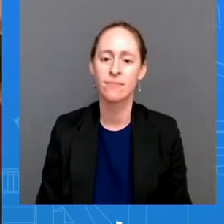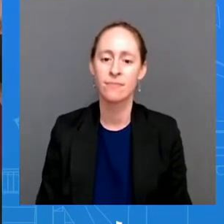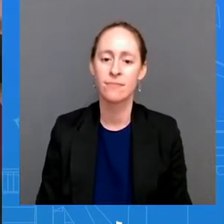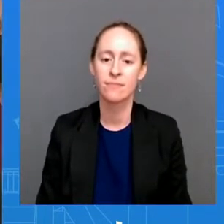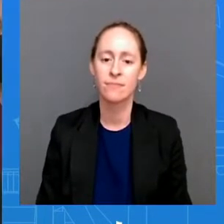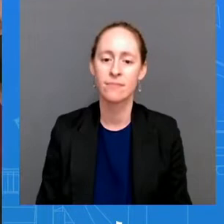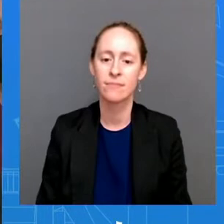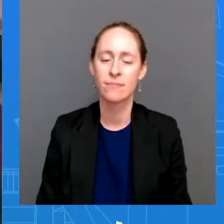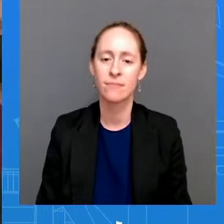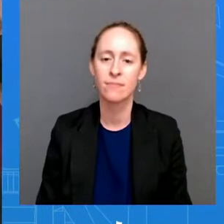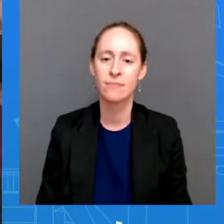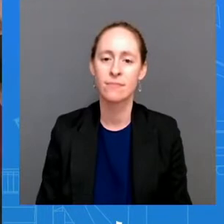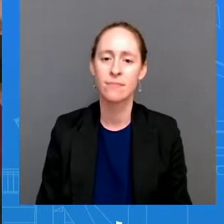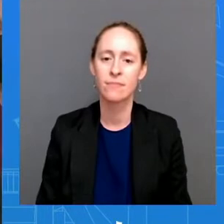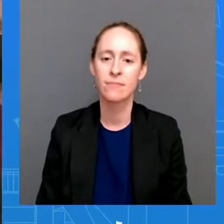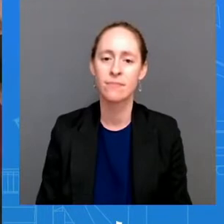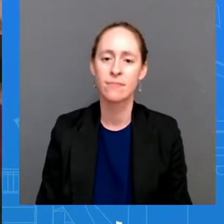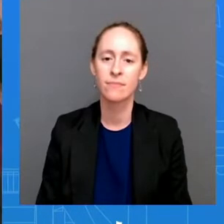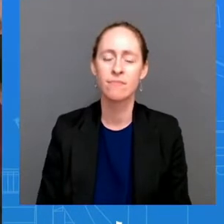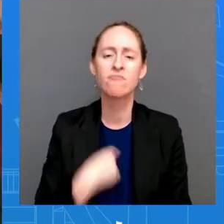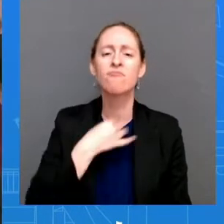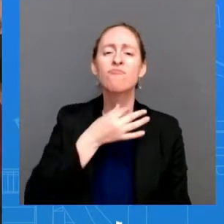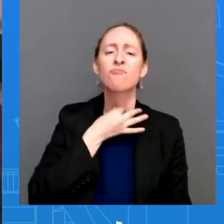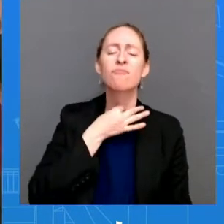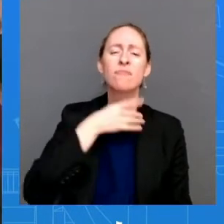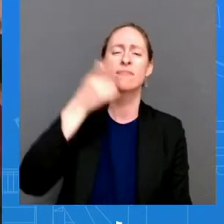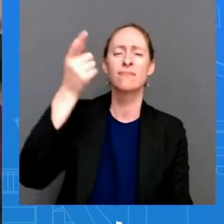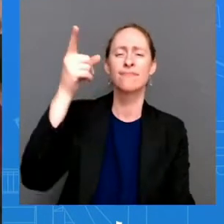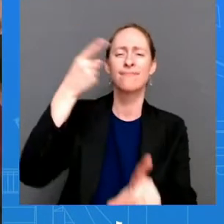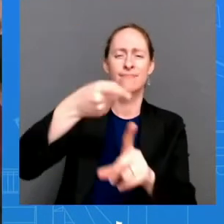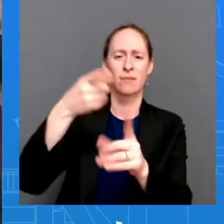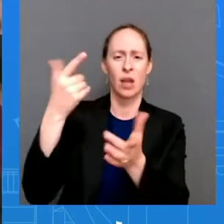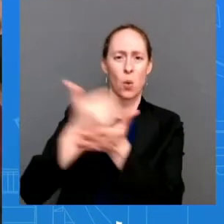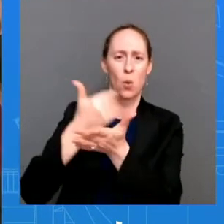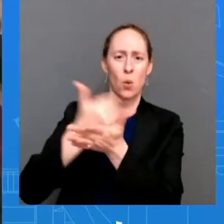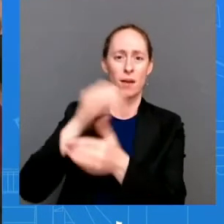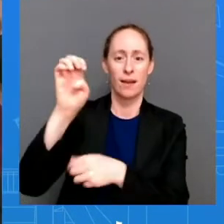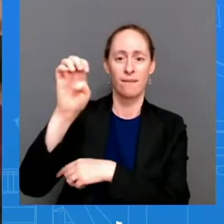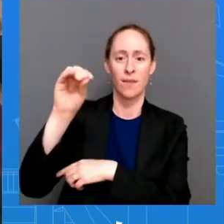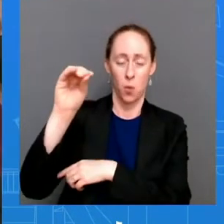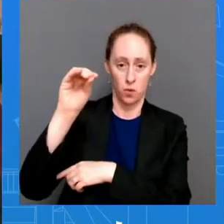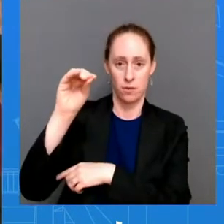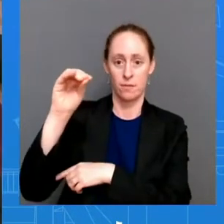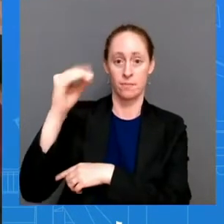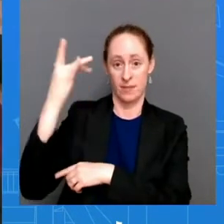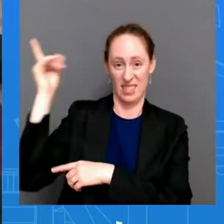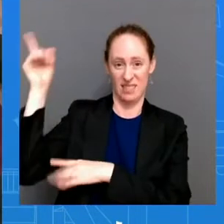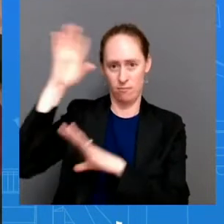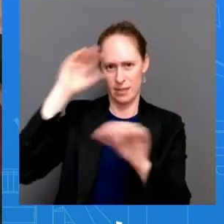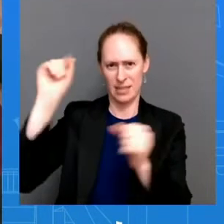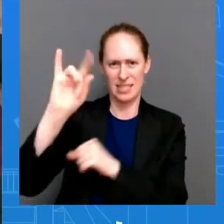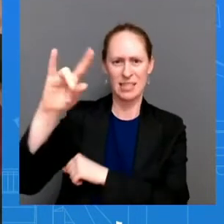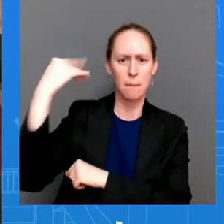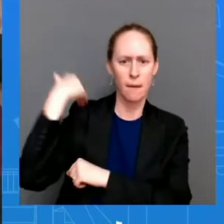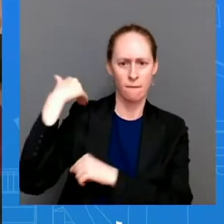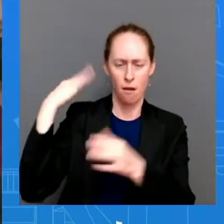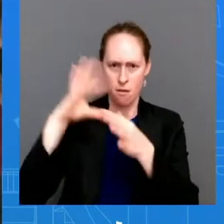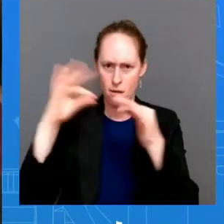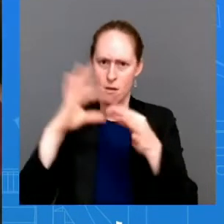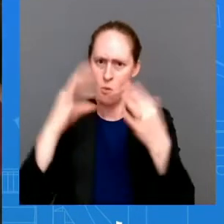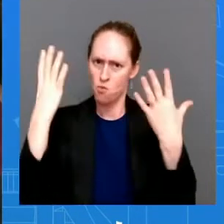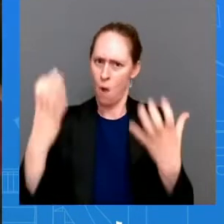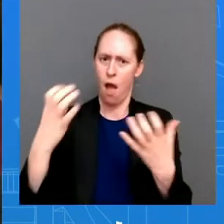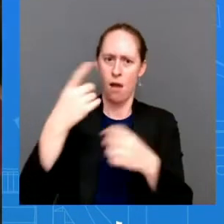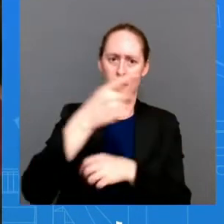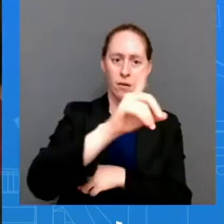The Press. had previously said that he wanted the, the Justice Department and HHS to explore ways that